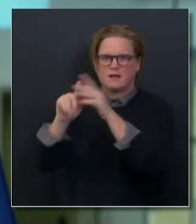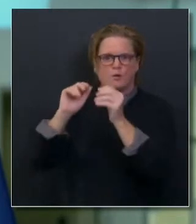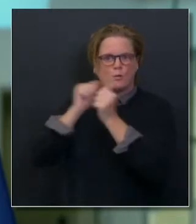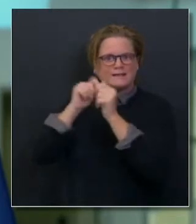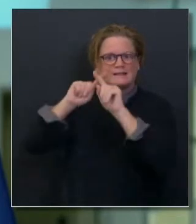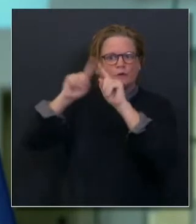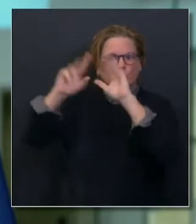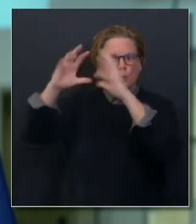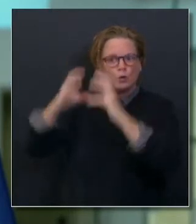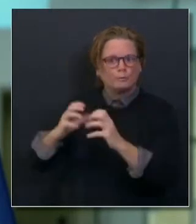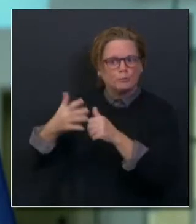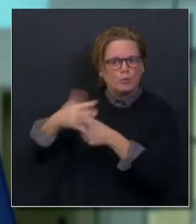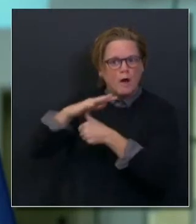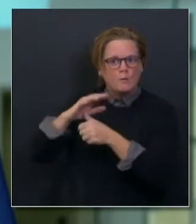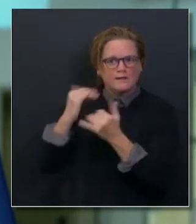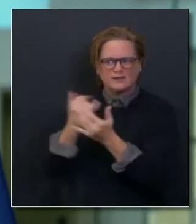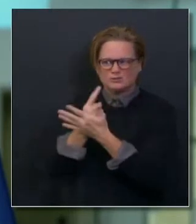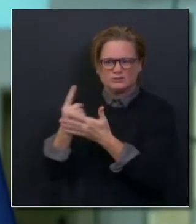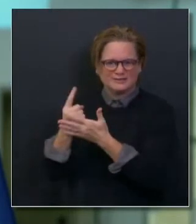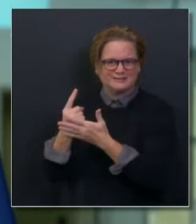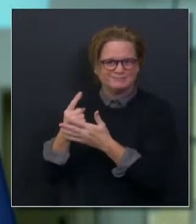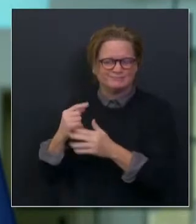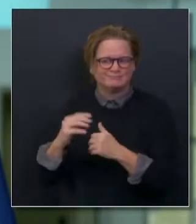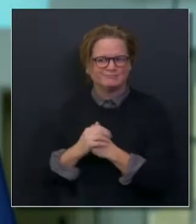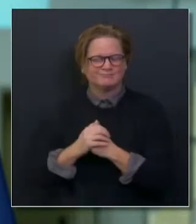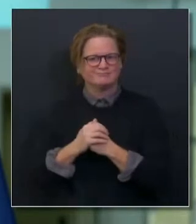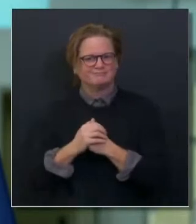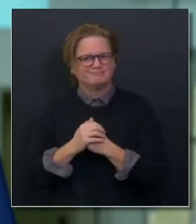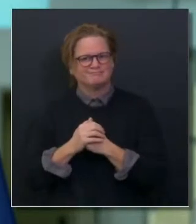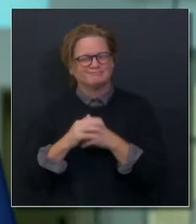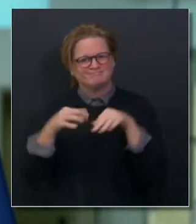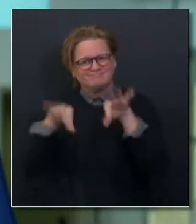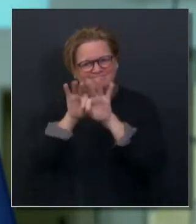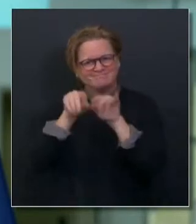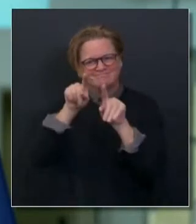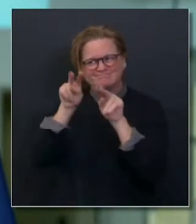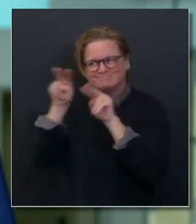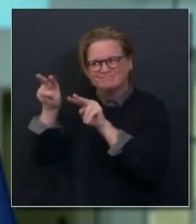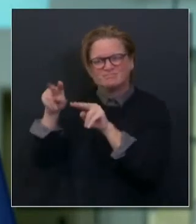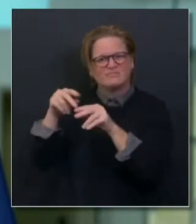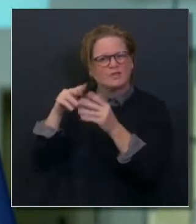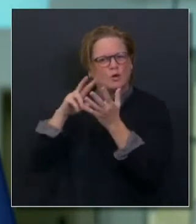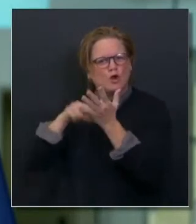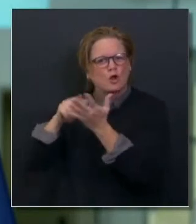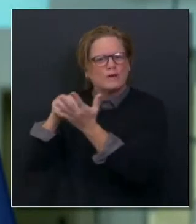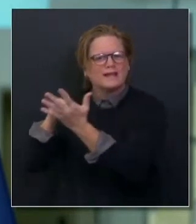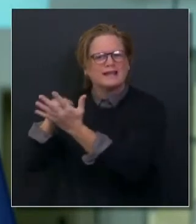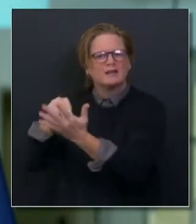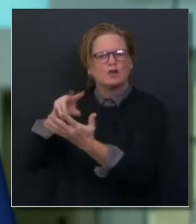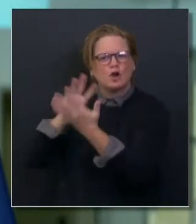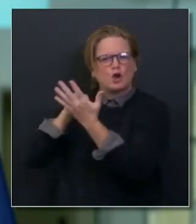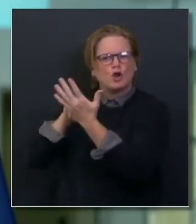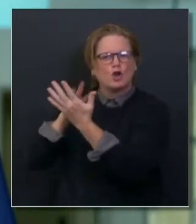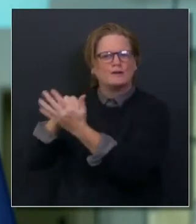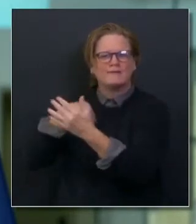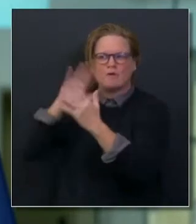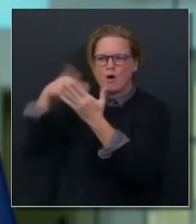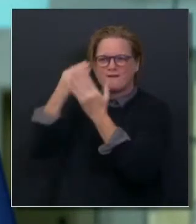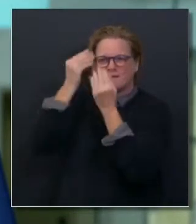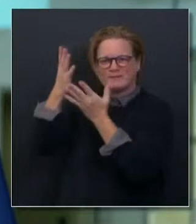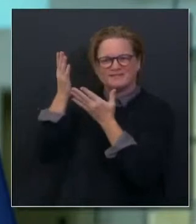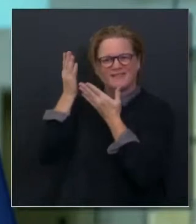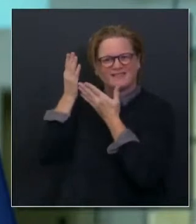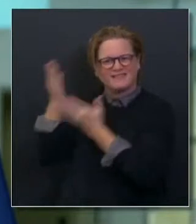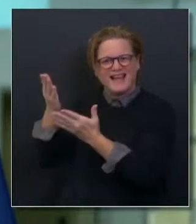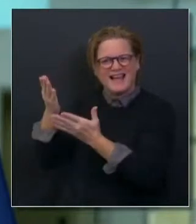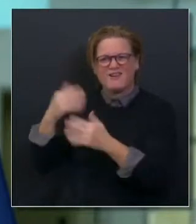.com and learn more about what their priorities will look like before they're even made formal through a